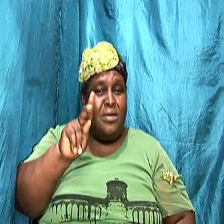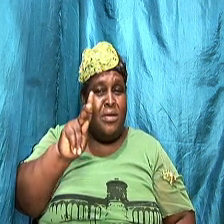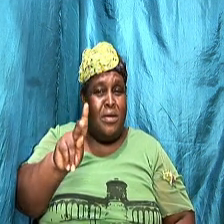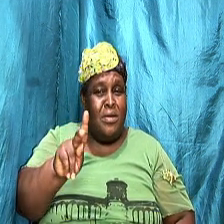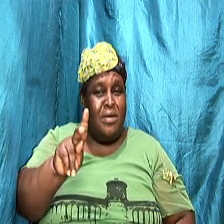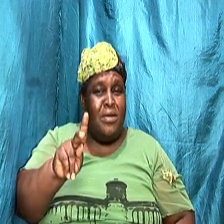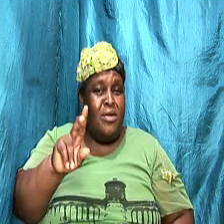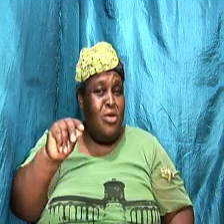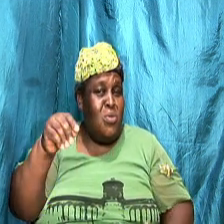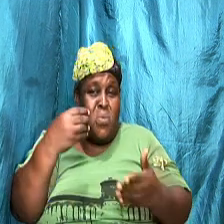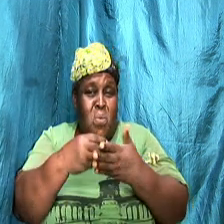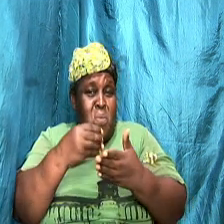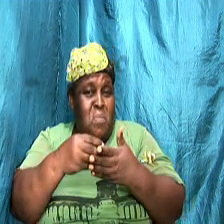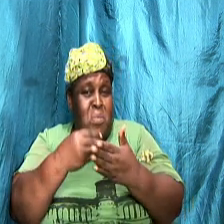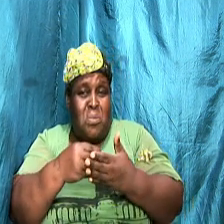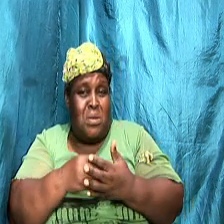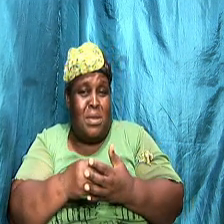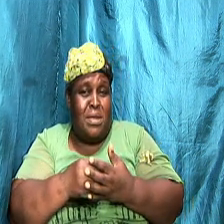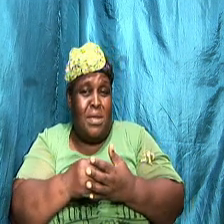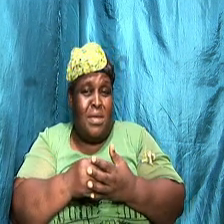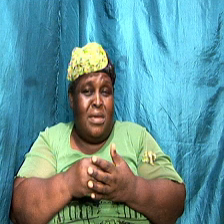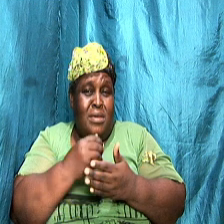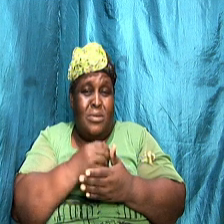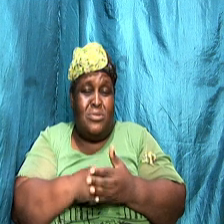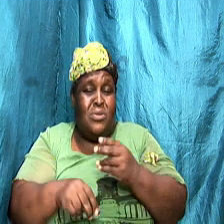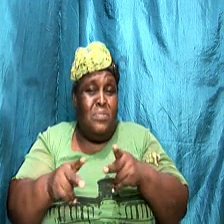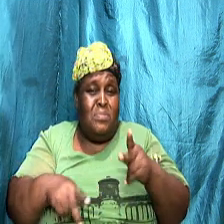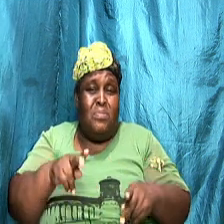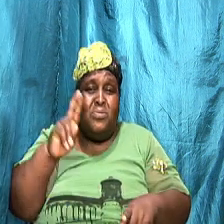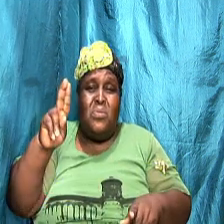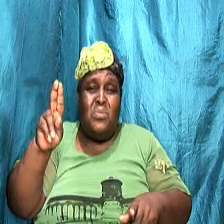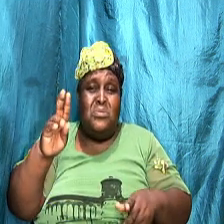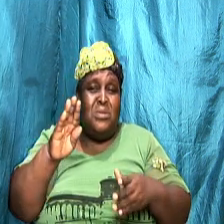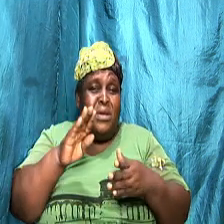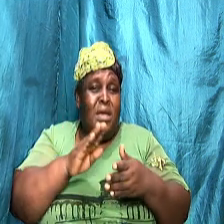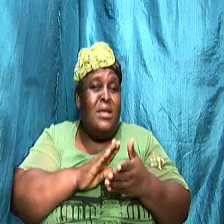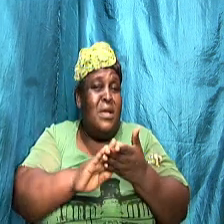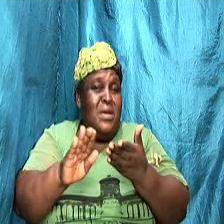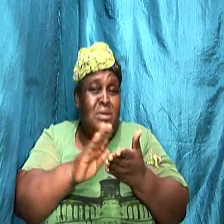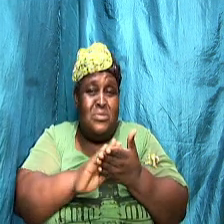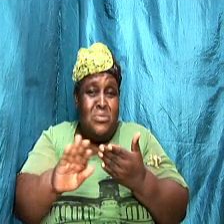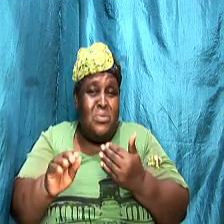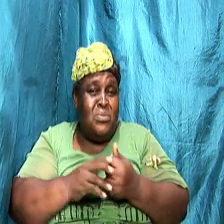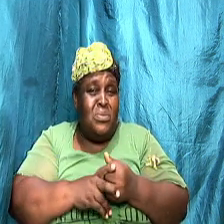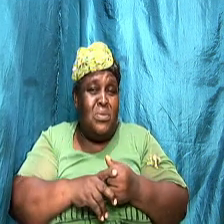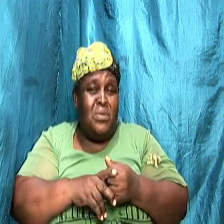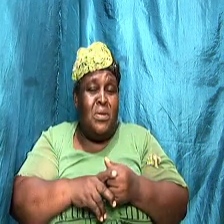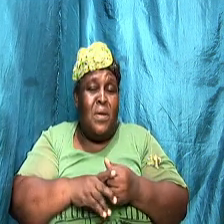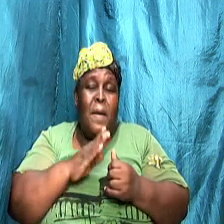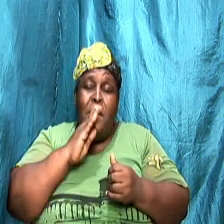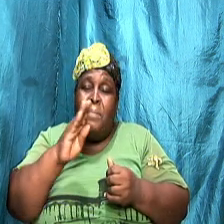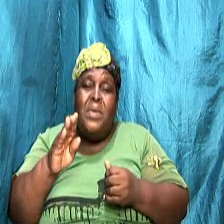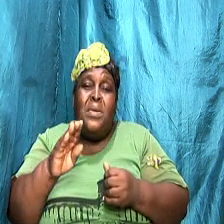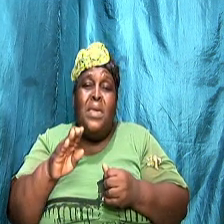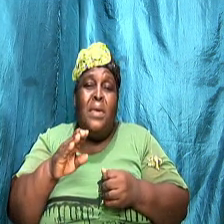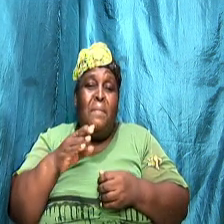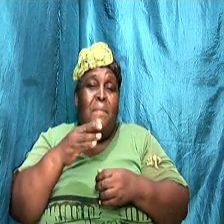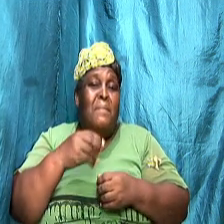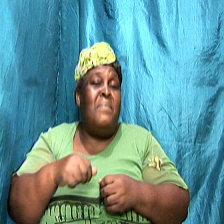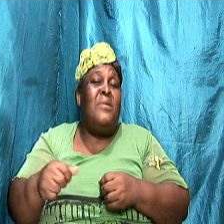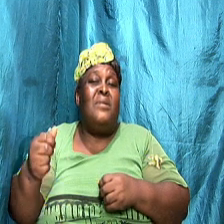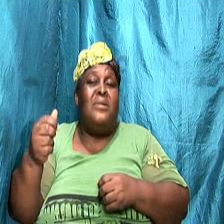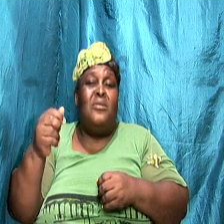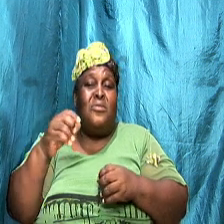no money some people use this as an excuse you know but be creative window shopping